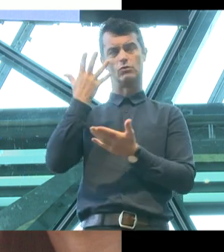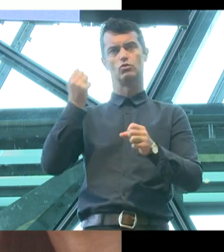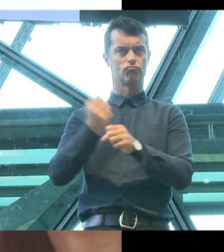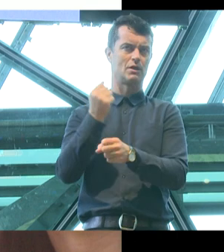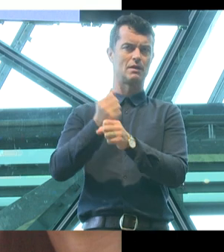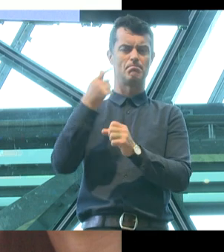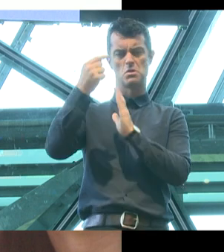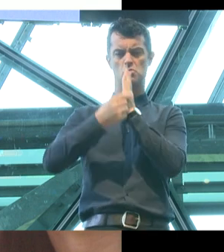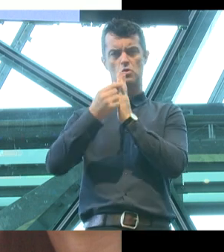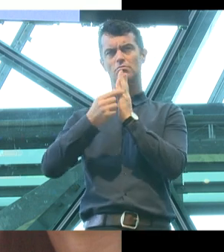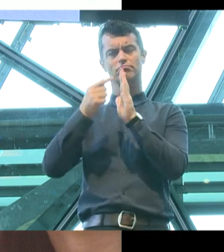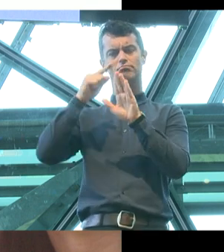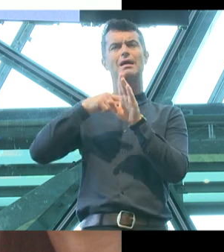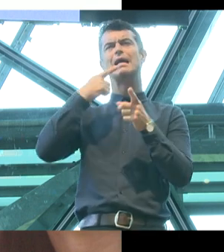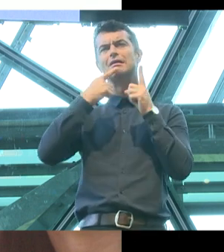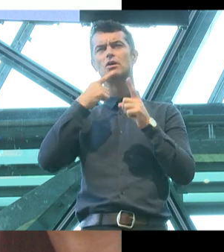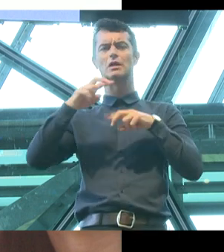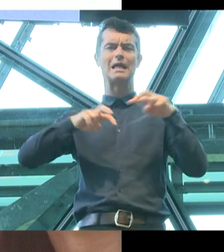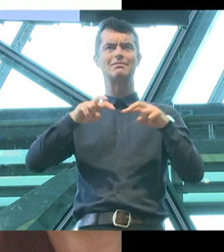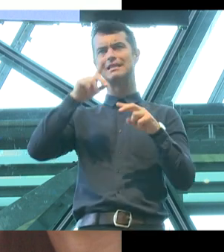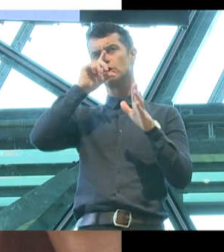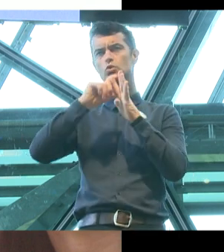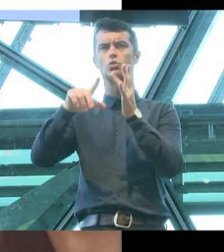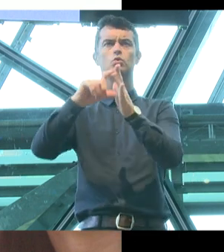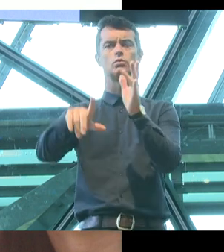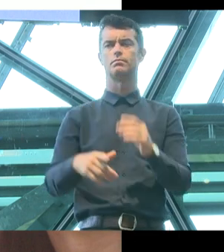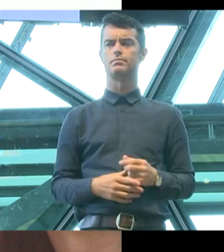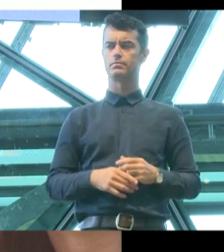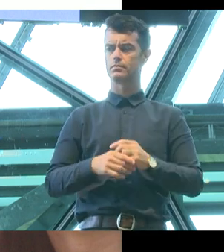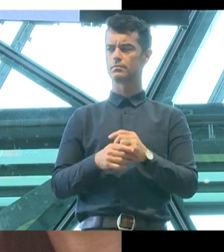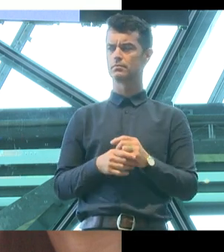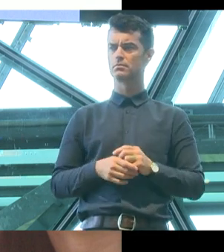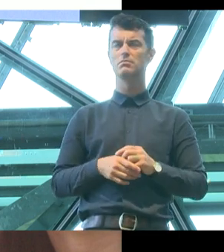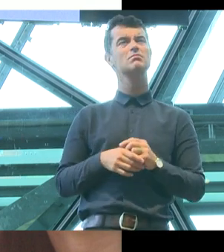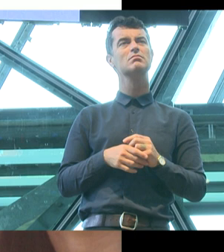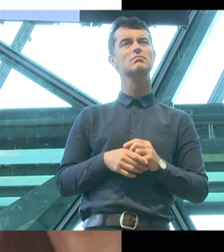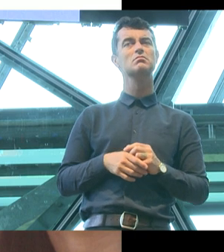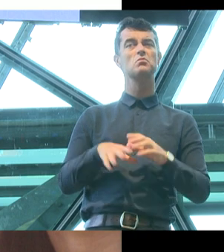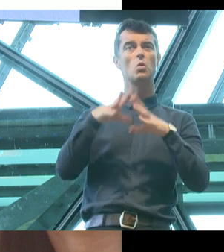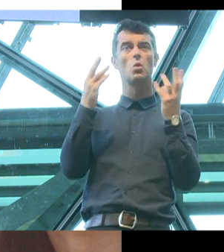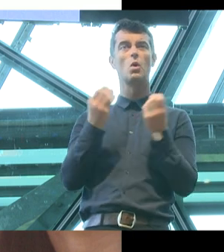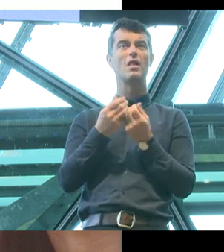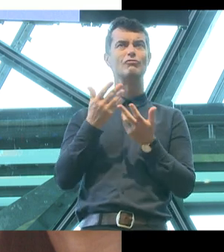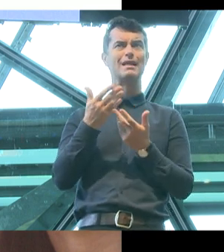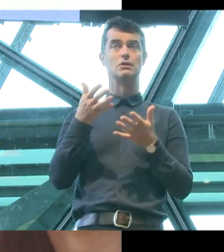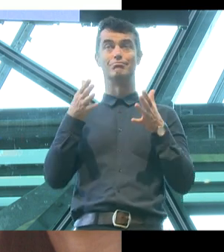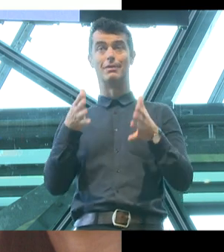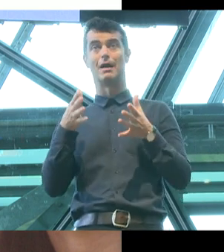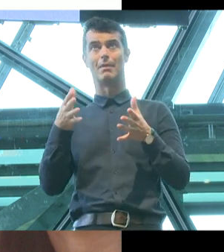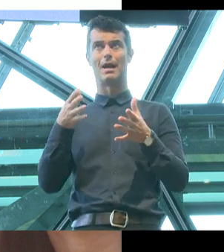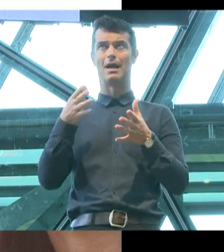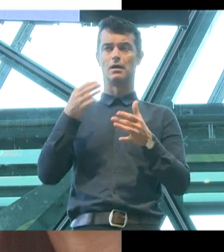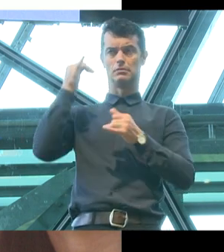with information and activities. And for all of the slightly strange conspiracy theories and claims